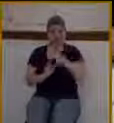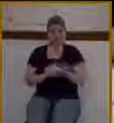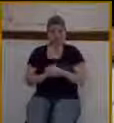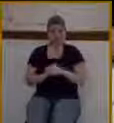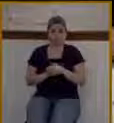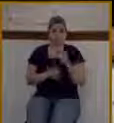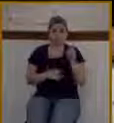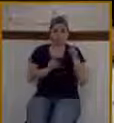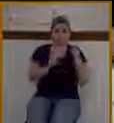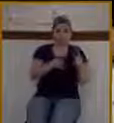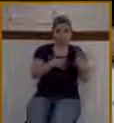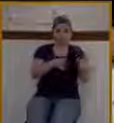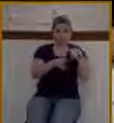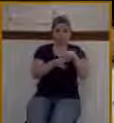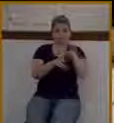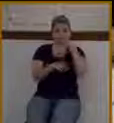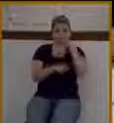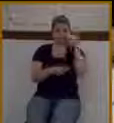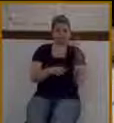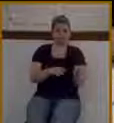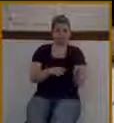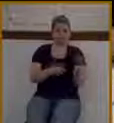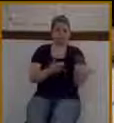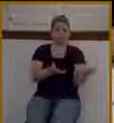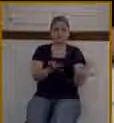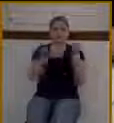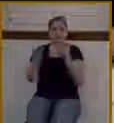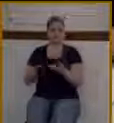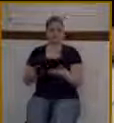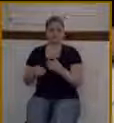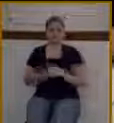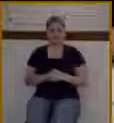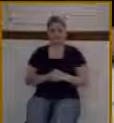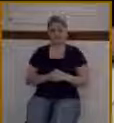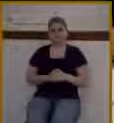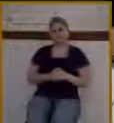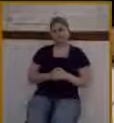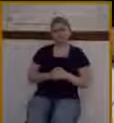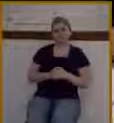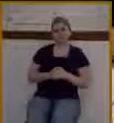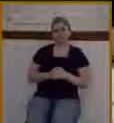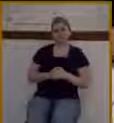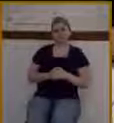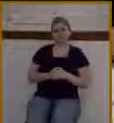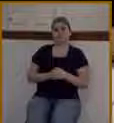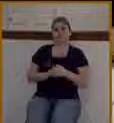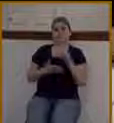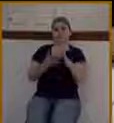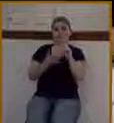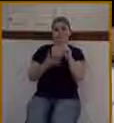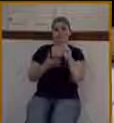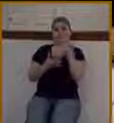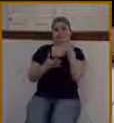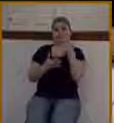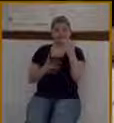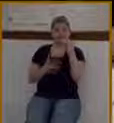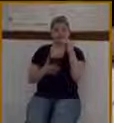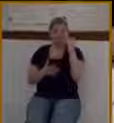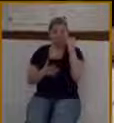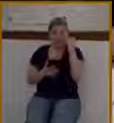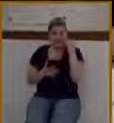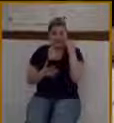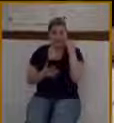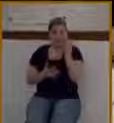on this colt. Loose him, bring him to me. And then he says in verse 3, If any man asks why you do